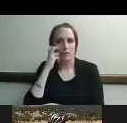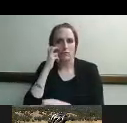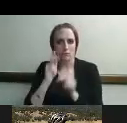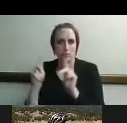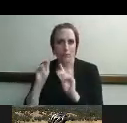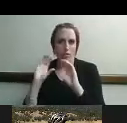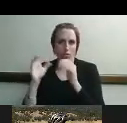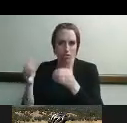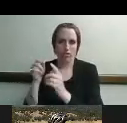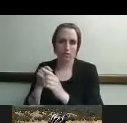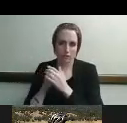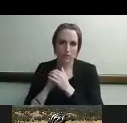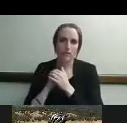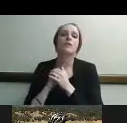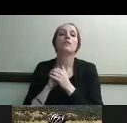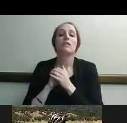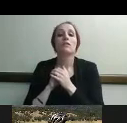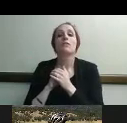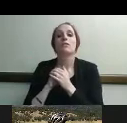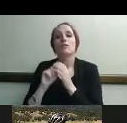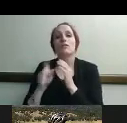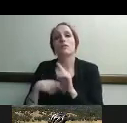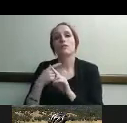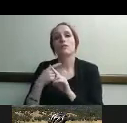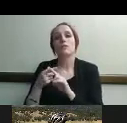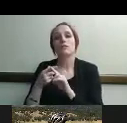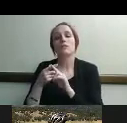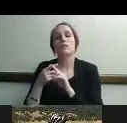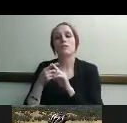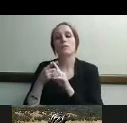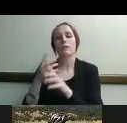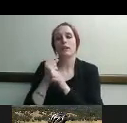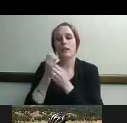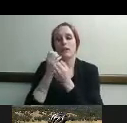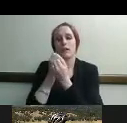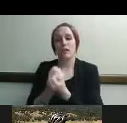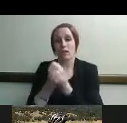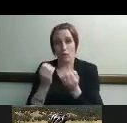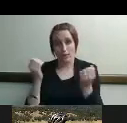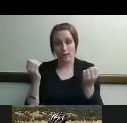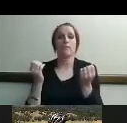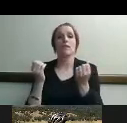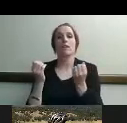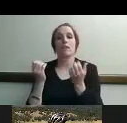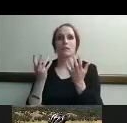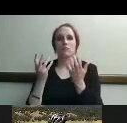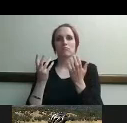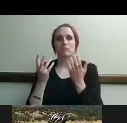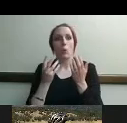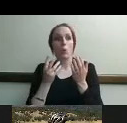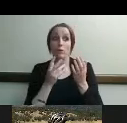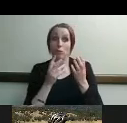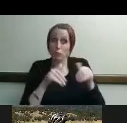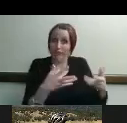when they obtain this equipment we're also looking at training and this equipment must relate to